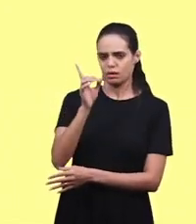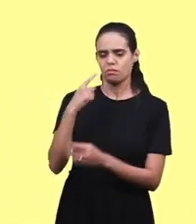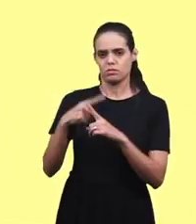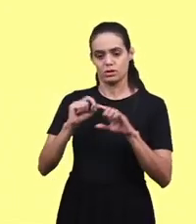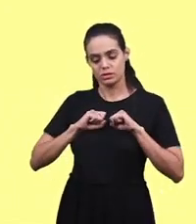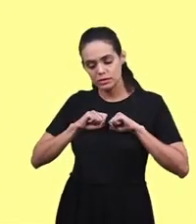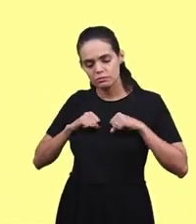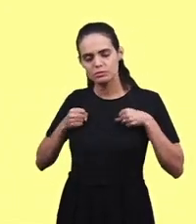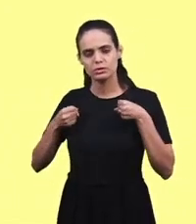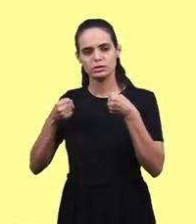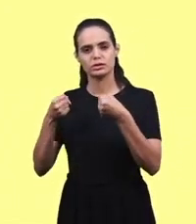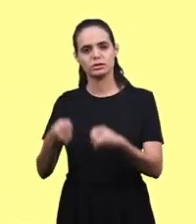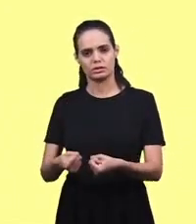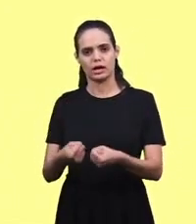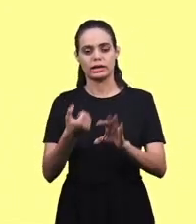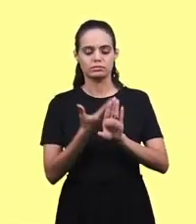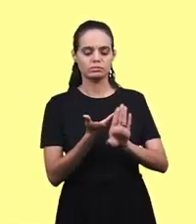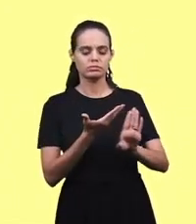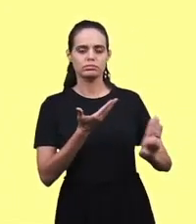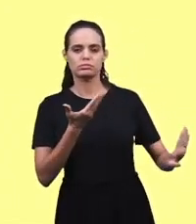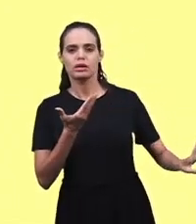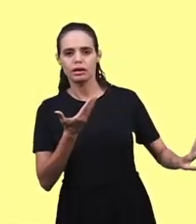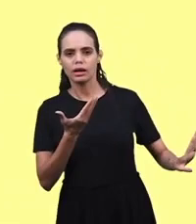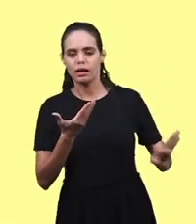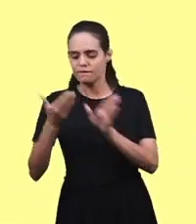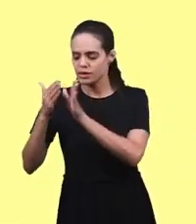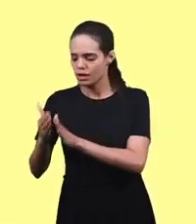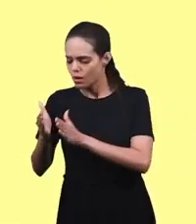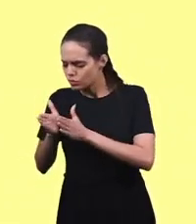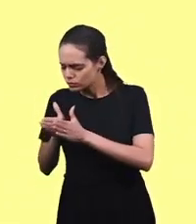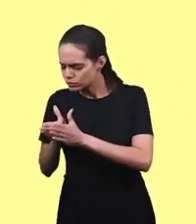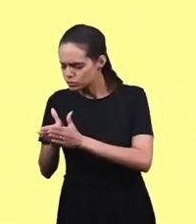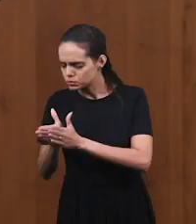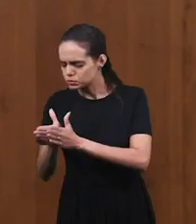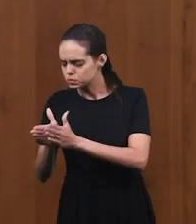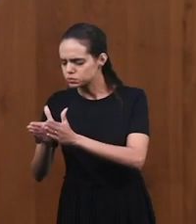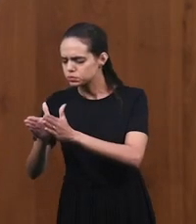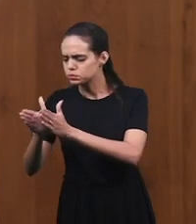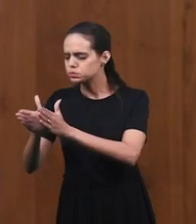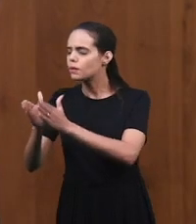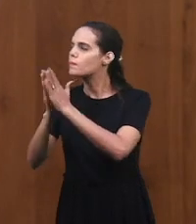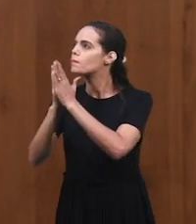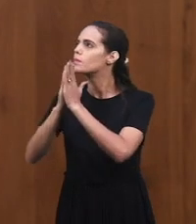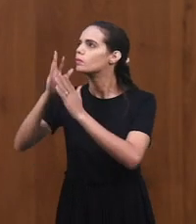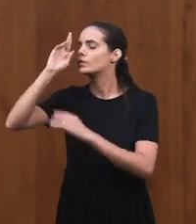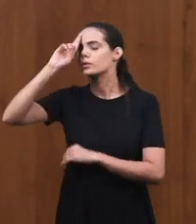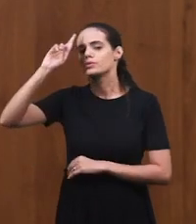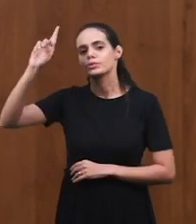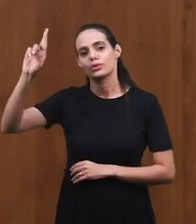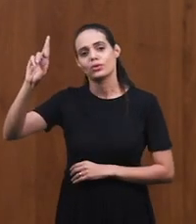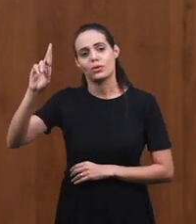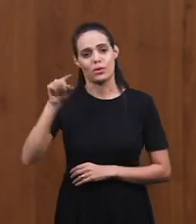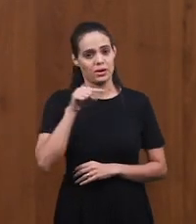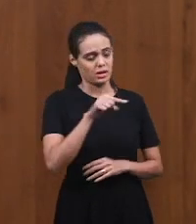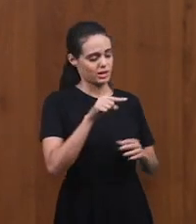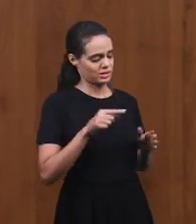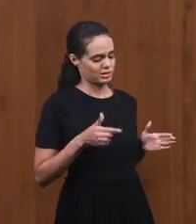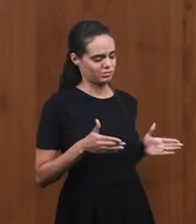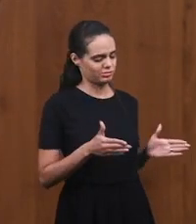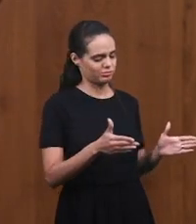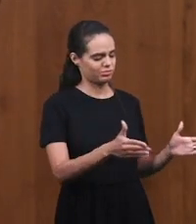And this path brings us to the Lord. We need to strengthen ourselves to walk in this path.